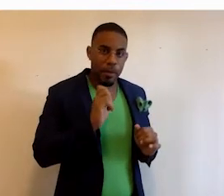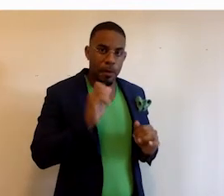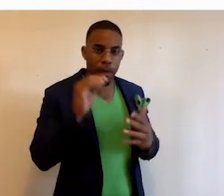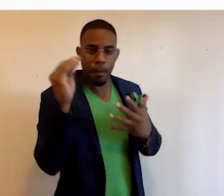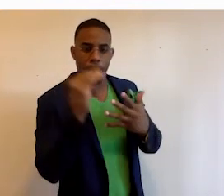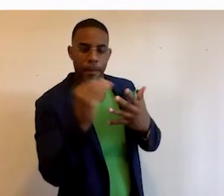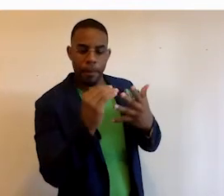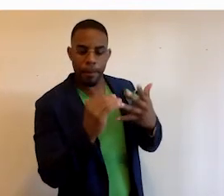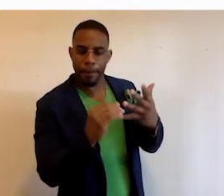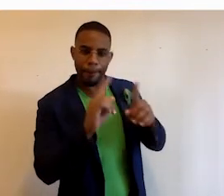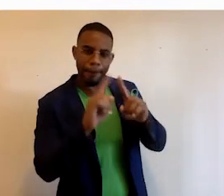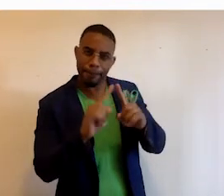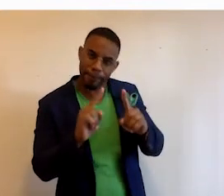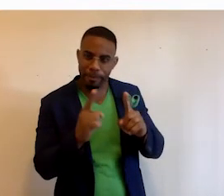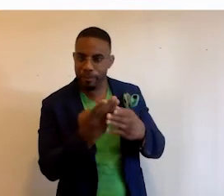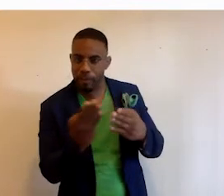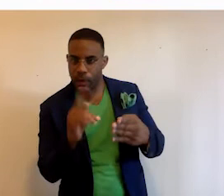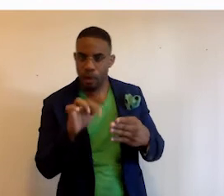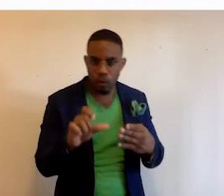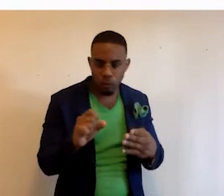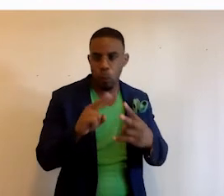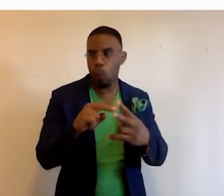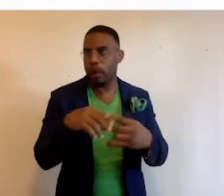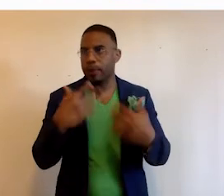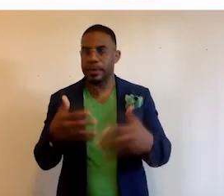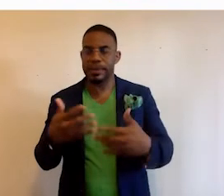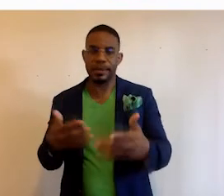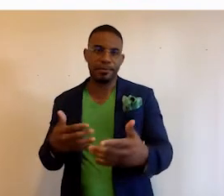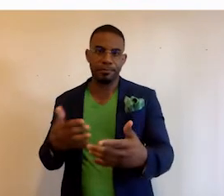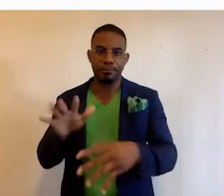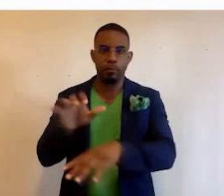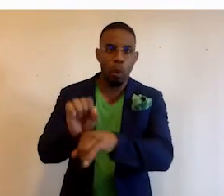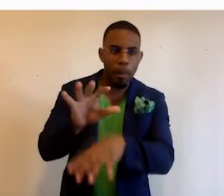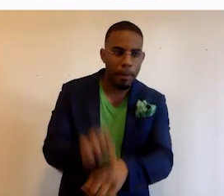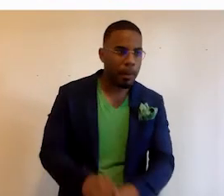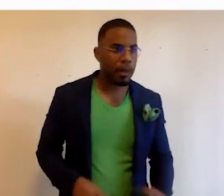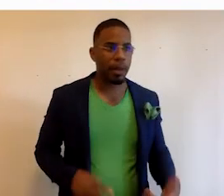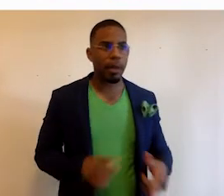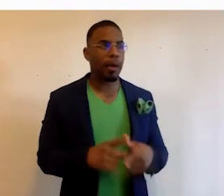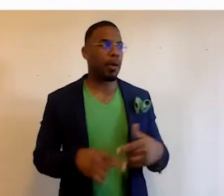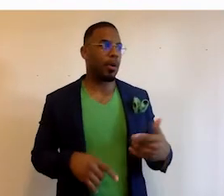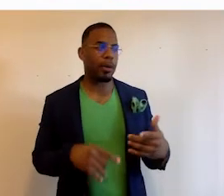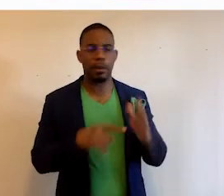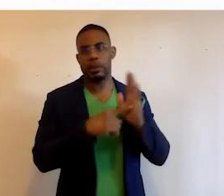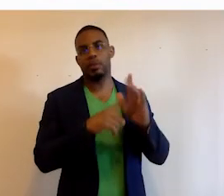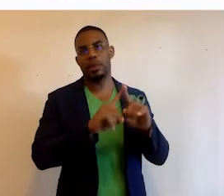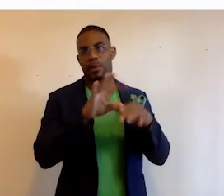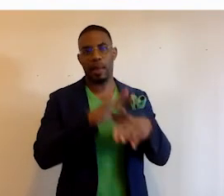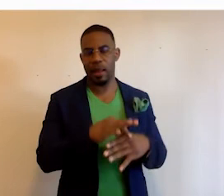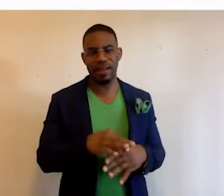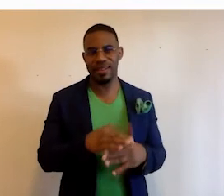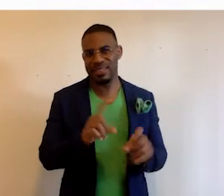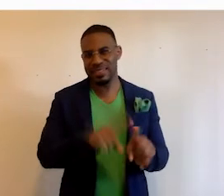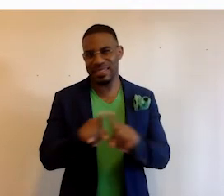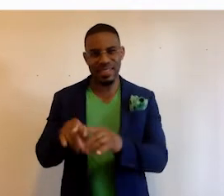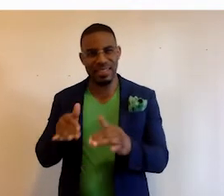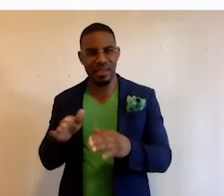in different widgets and tools, whether it's appointment booking, or displaying different contents, much in